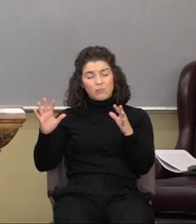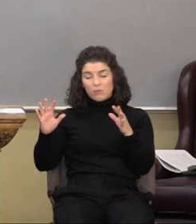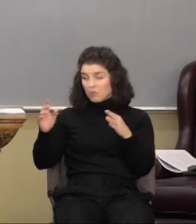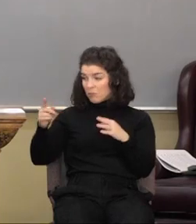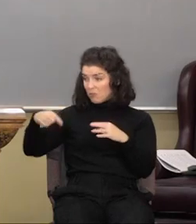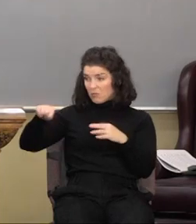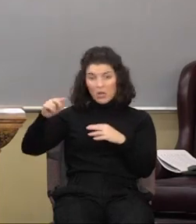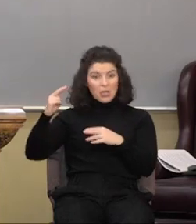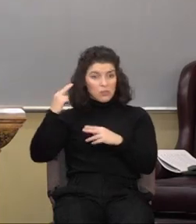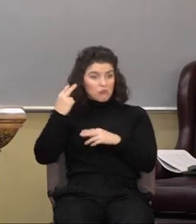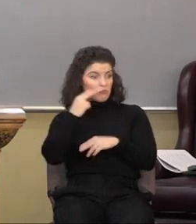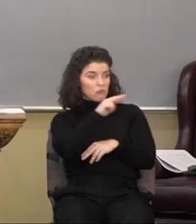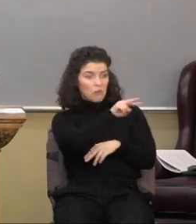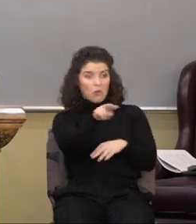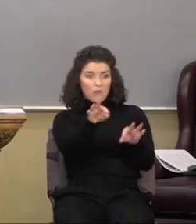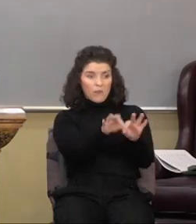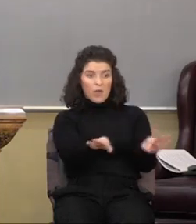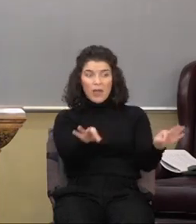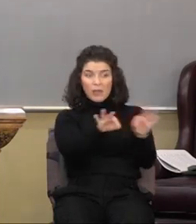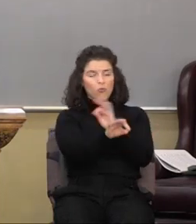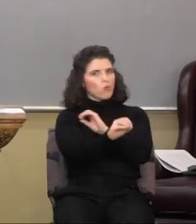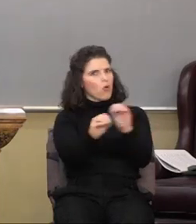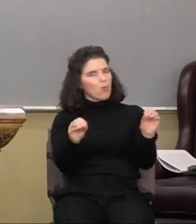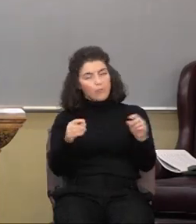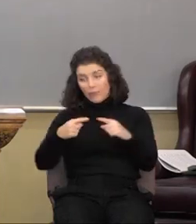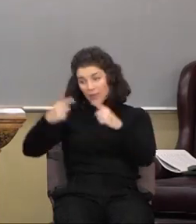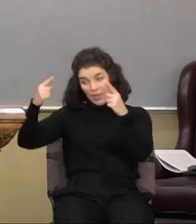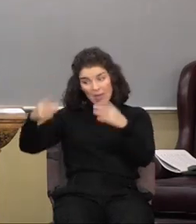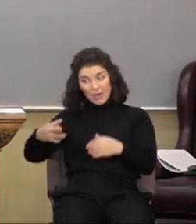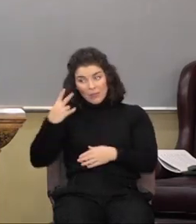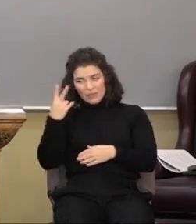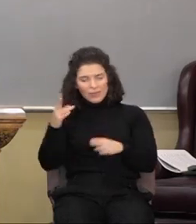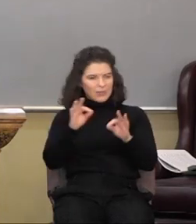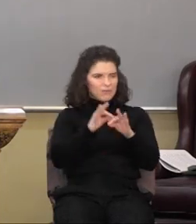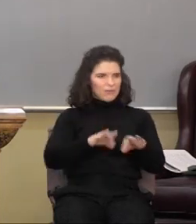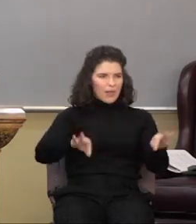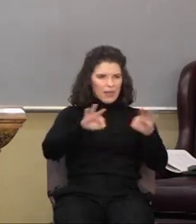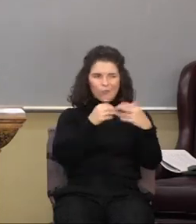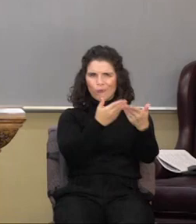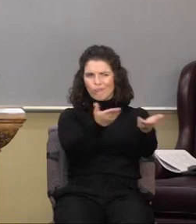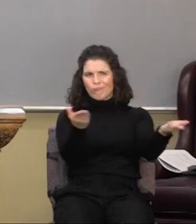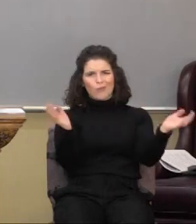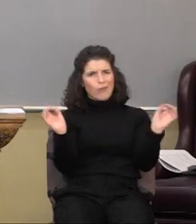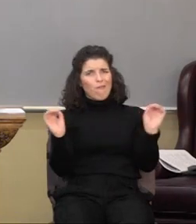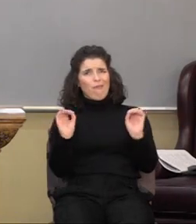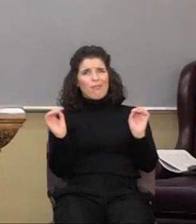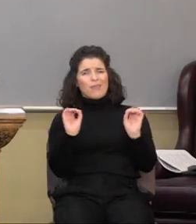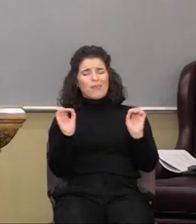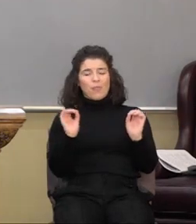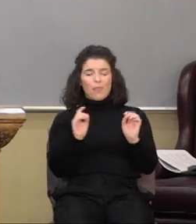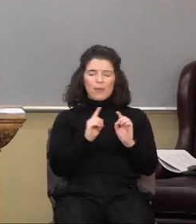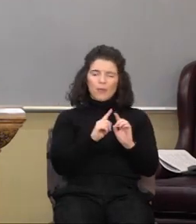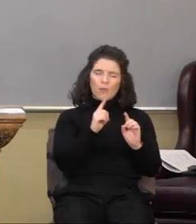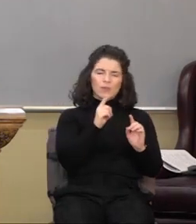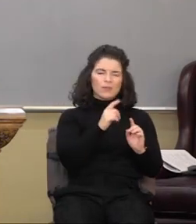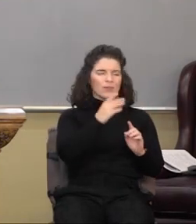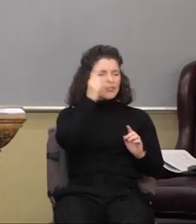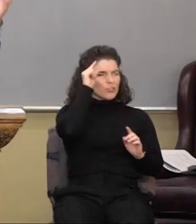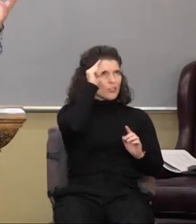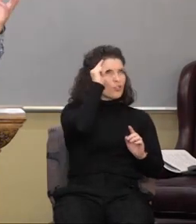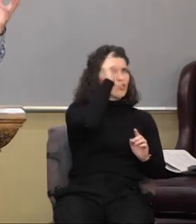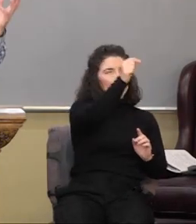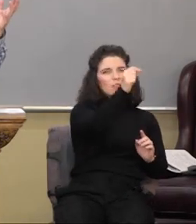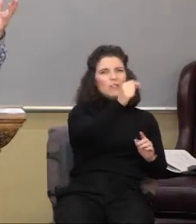saw value. By the way, the adversary didn't see value. That was the master genius of Almighty God. You you